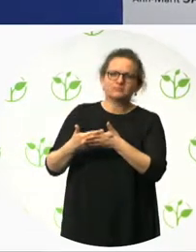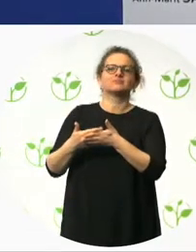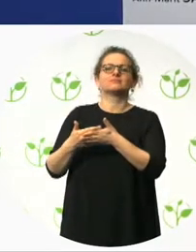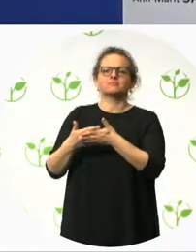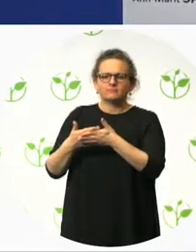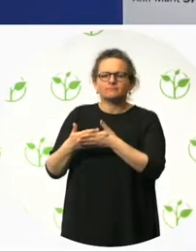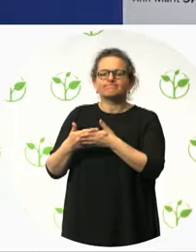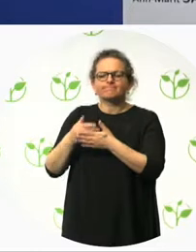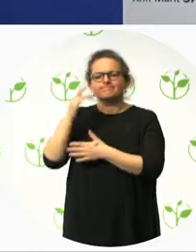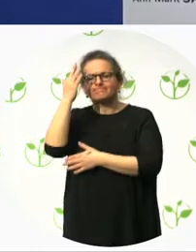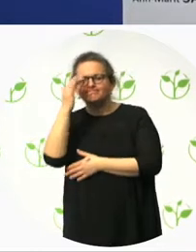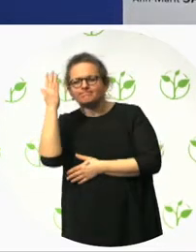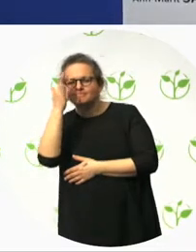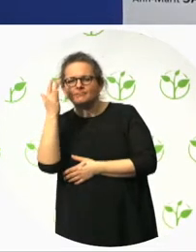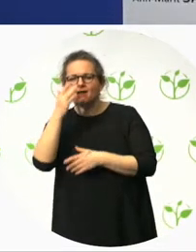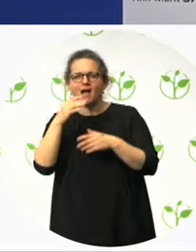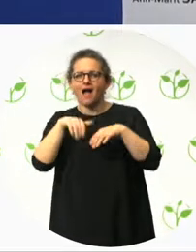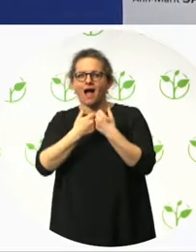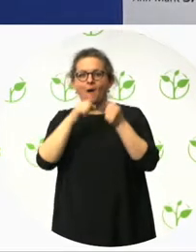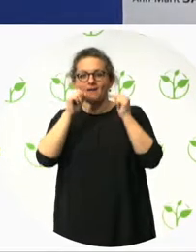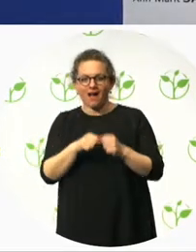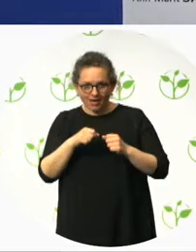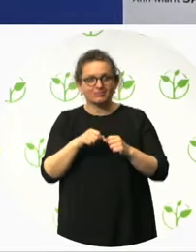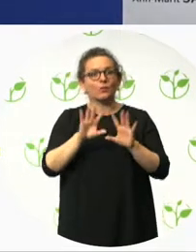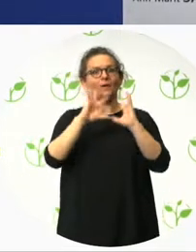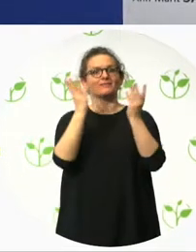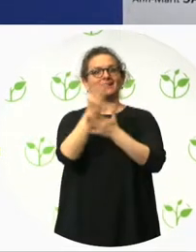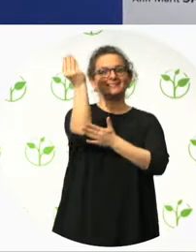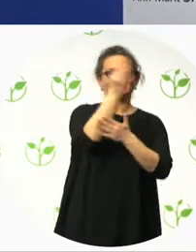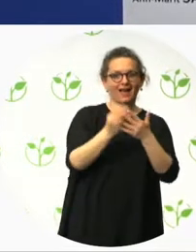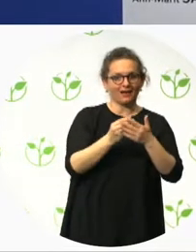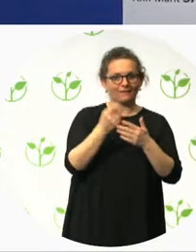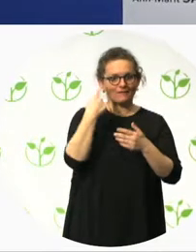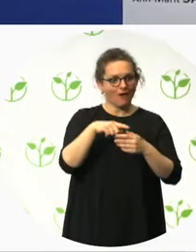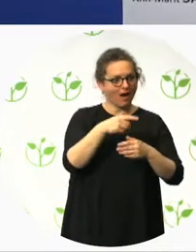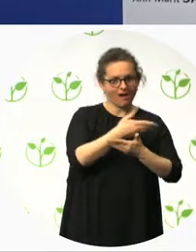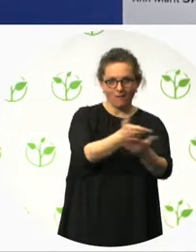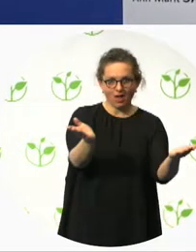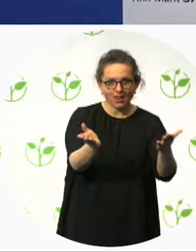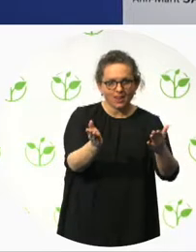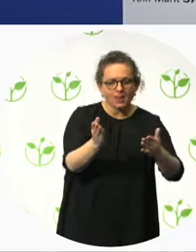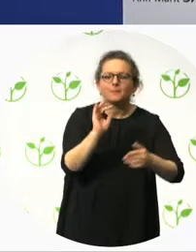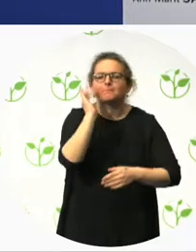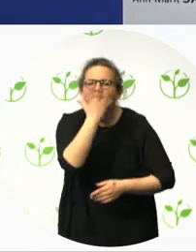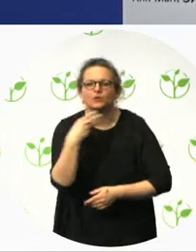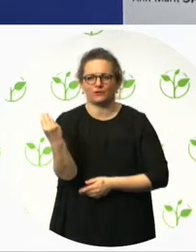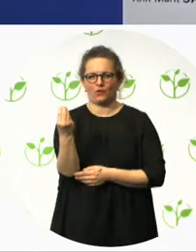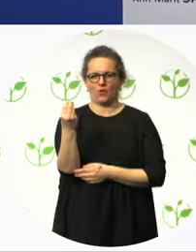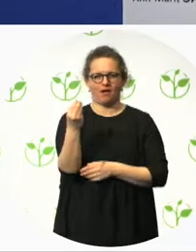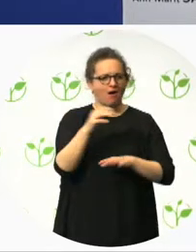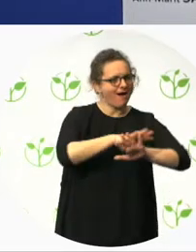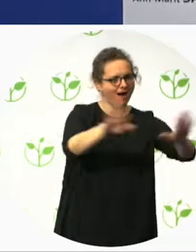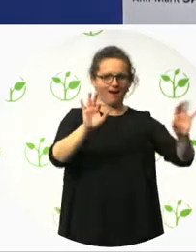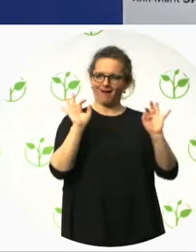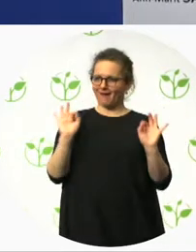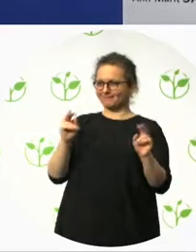the environment has to be beautiful. Again, we talk about it as a process, and we like the 4D model,